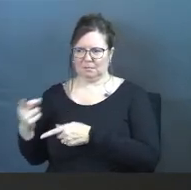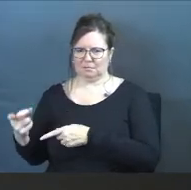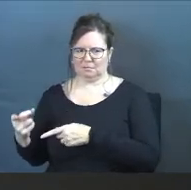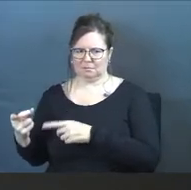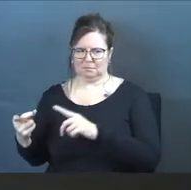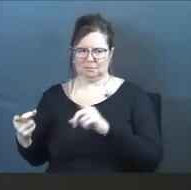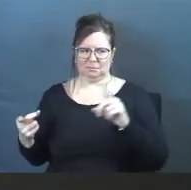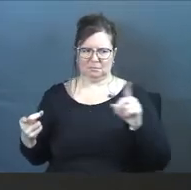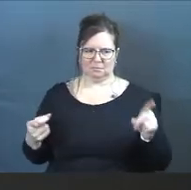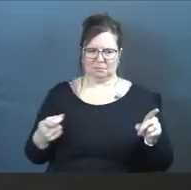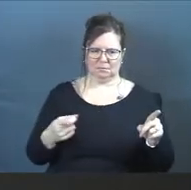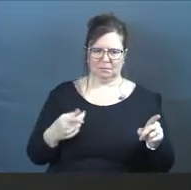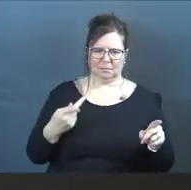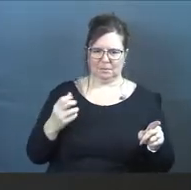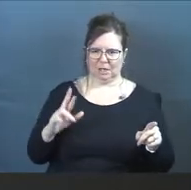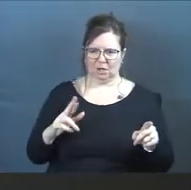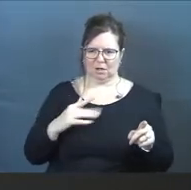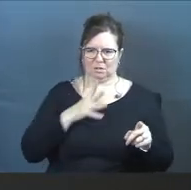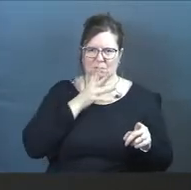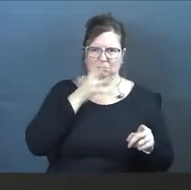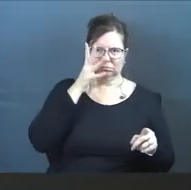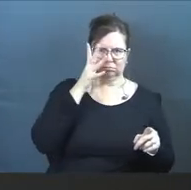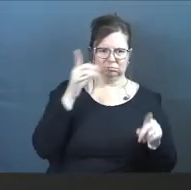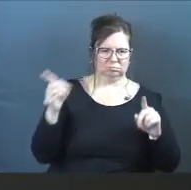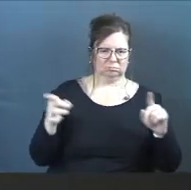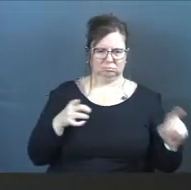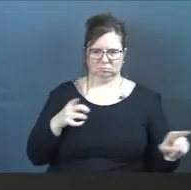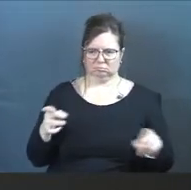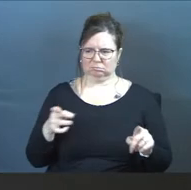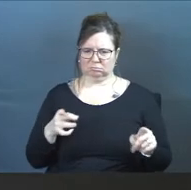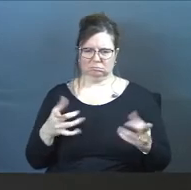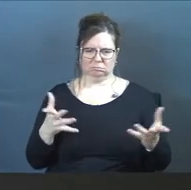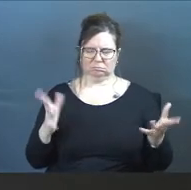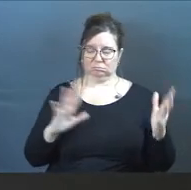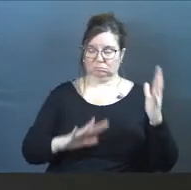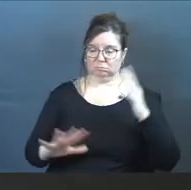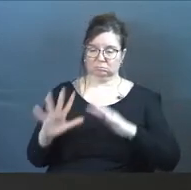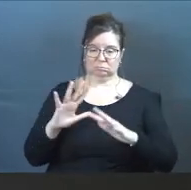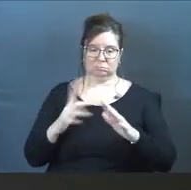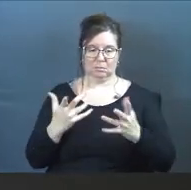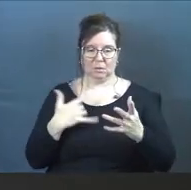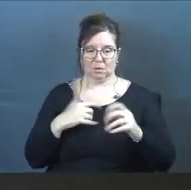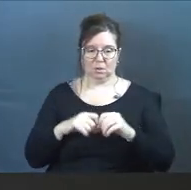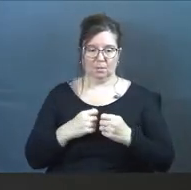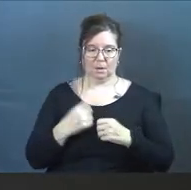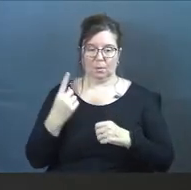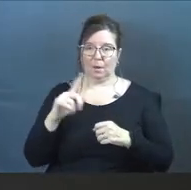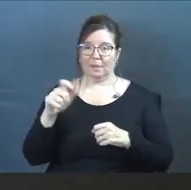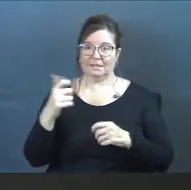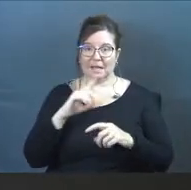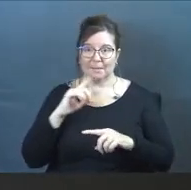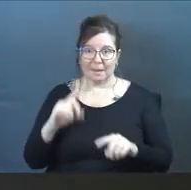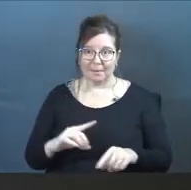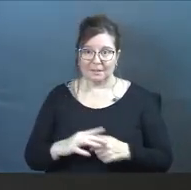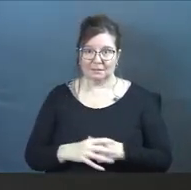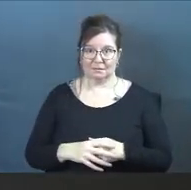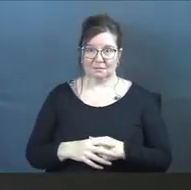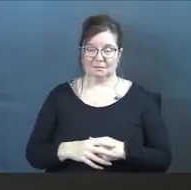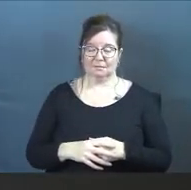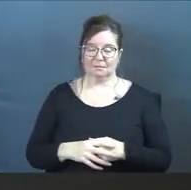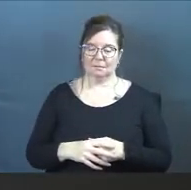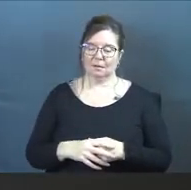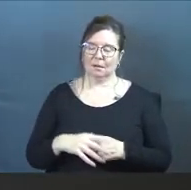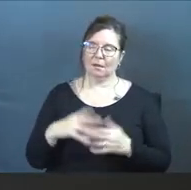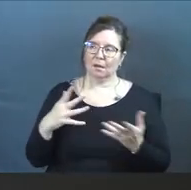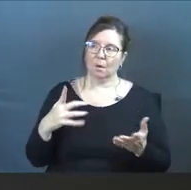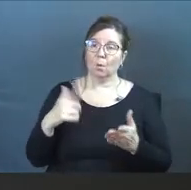Pharisees being upset with Peter not washing his hands, right? And we go into Jesus talking about, man, you're breaking one of the Ten Commandments. And